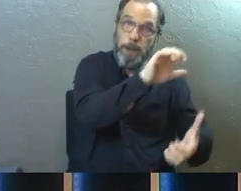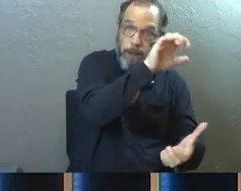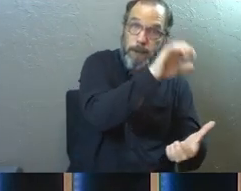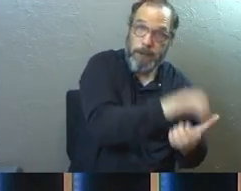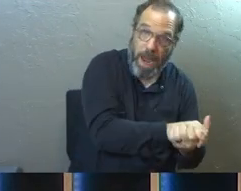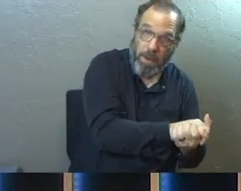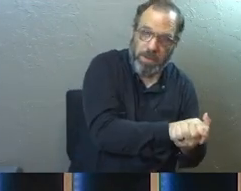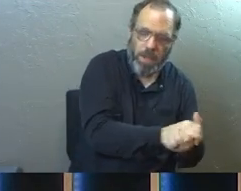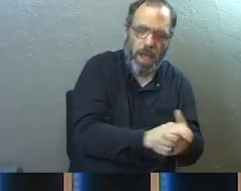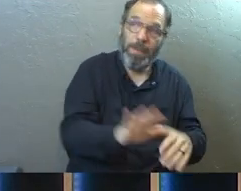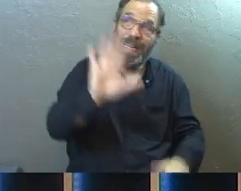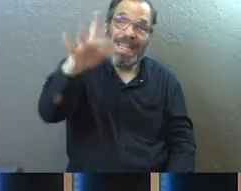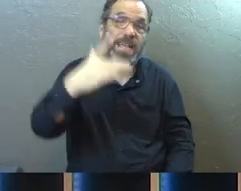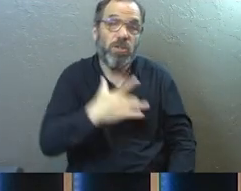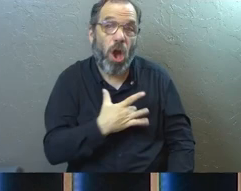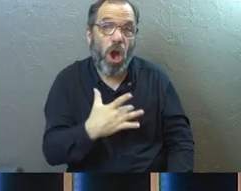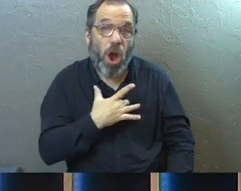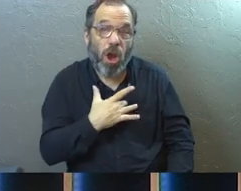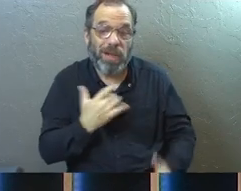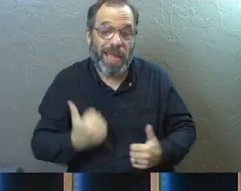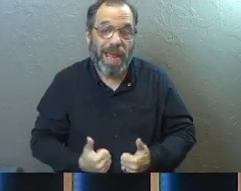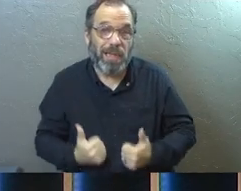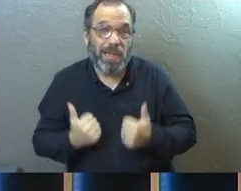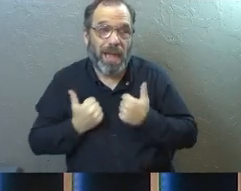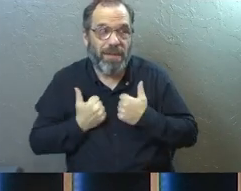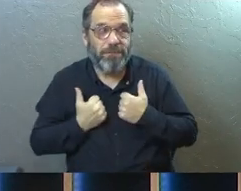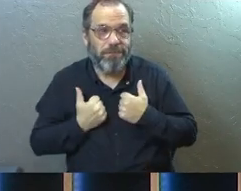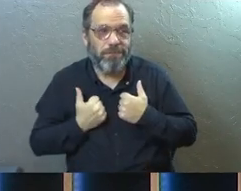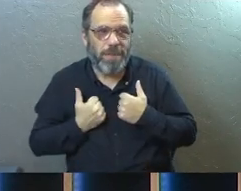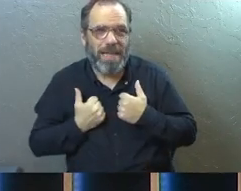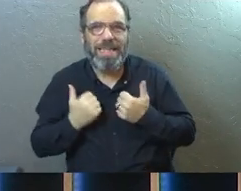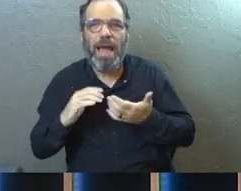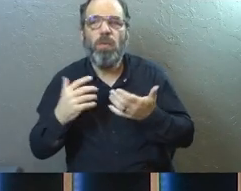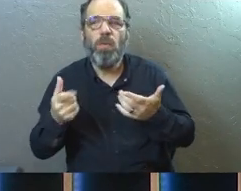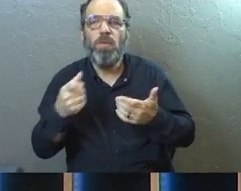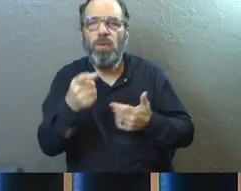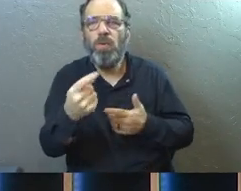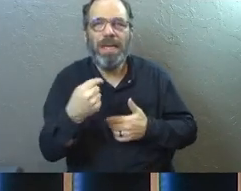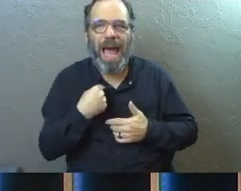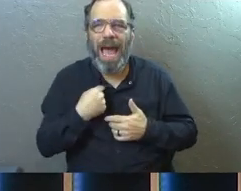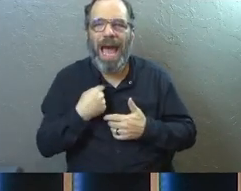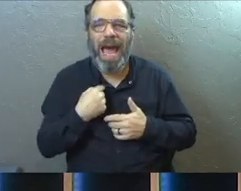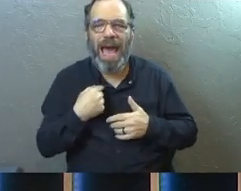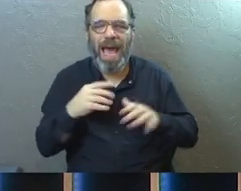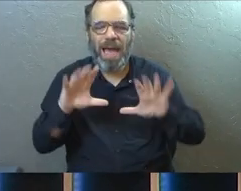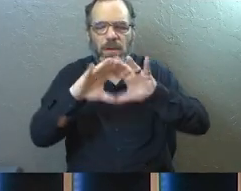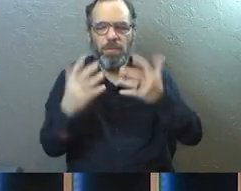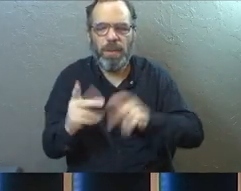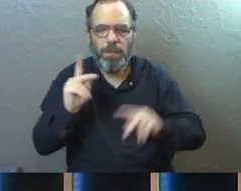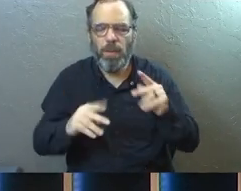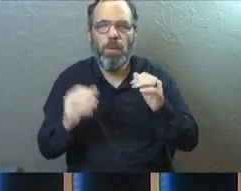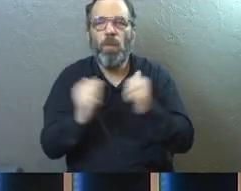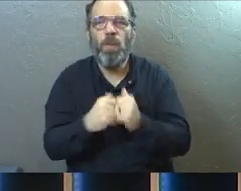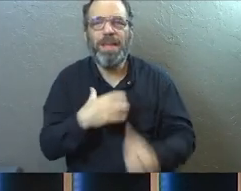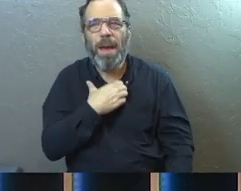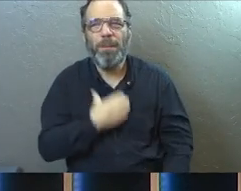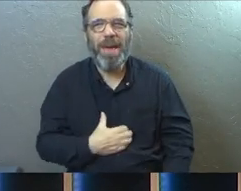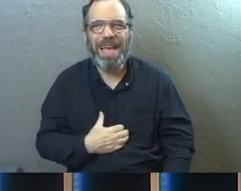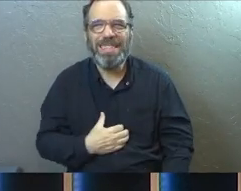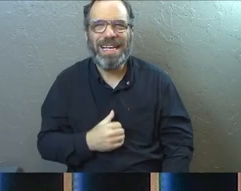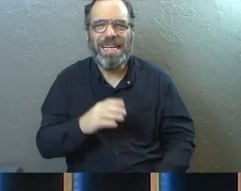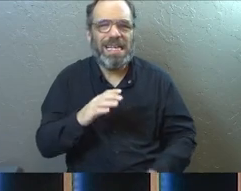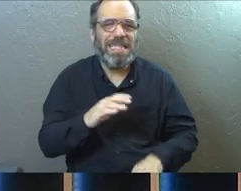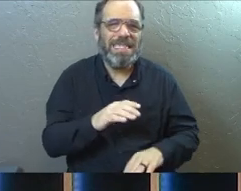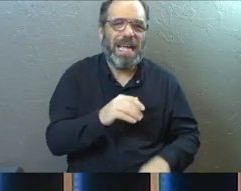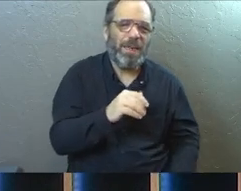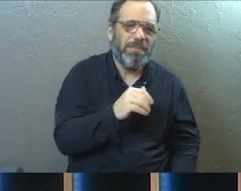about God's heart for us in life is that we are people of passion and people of joy. God doesn't want us in our